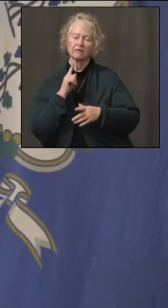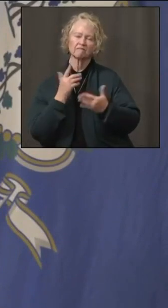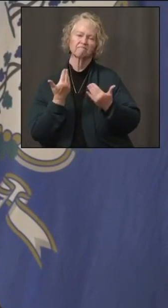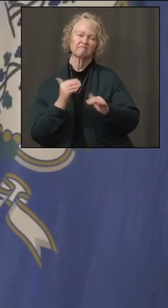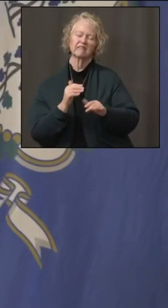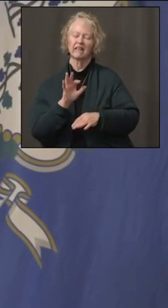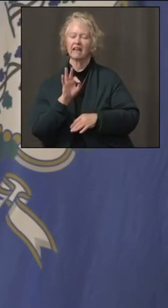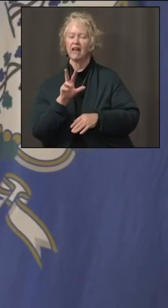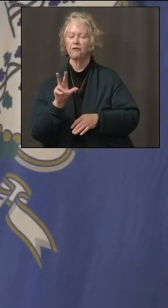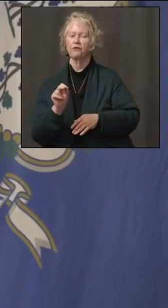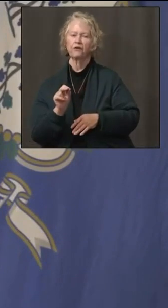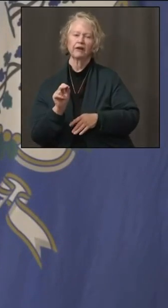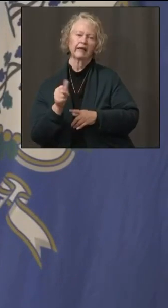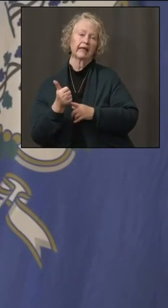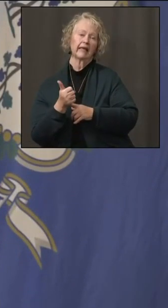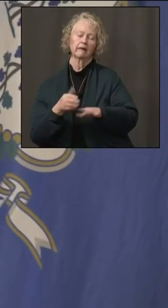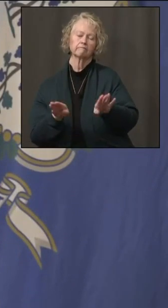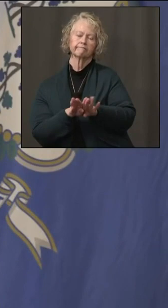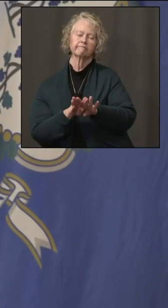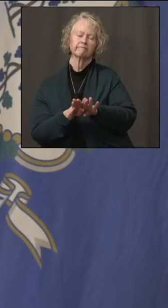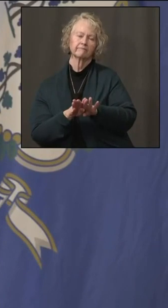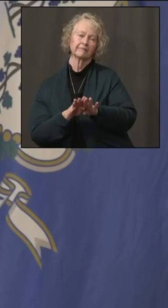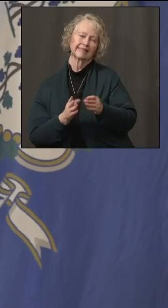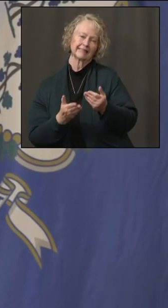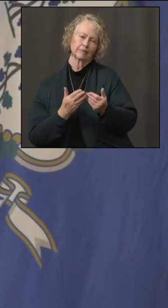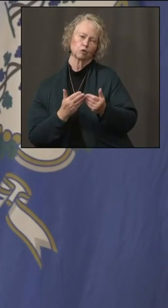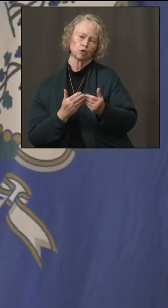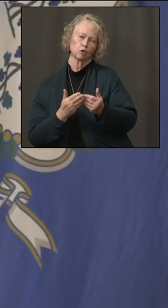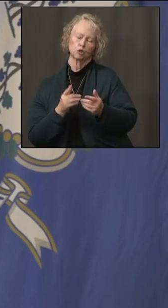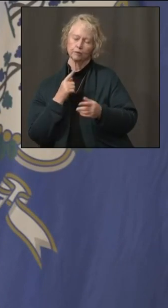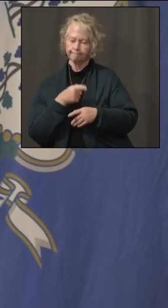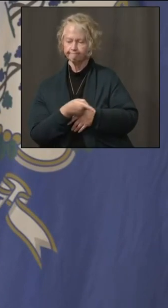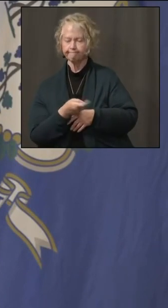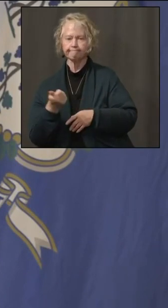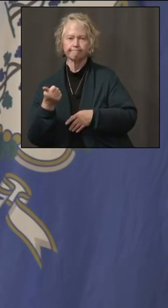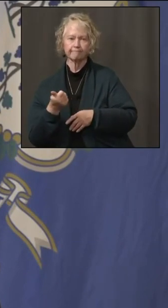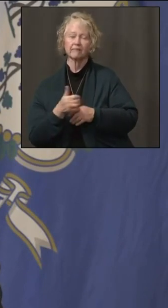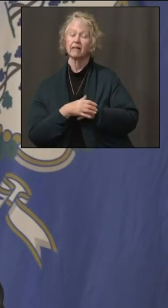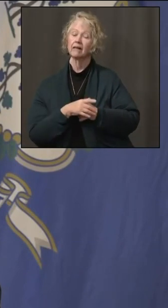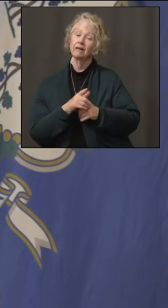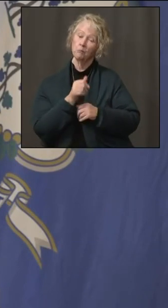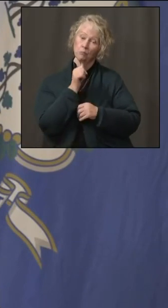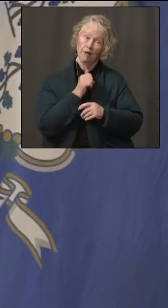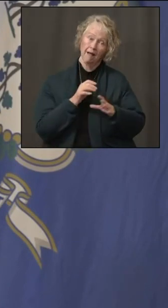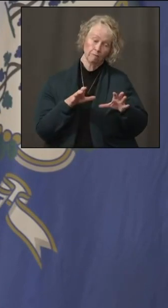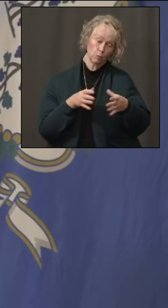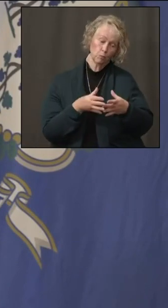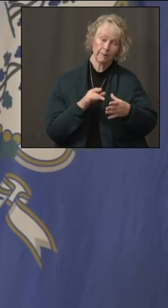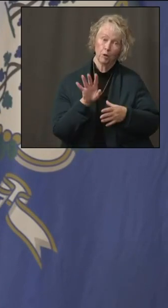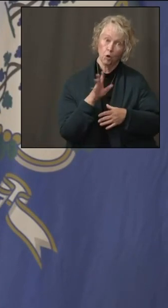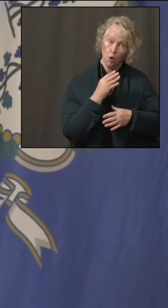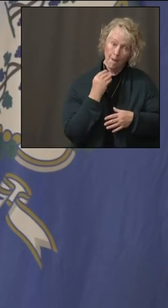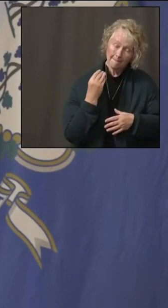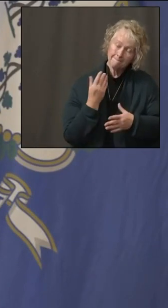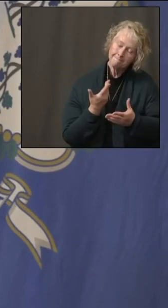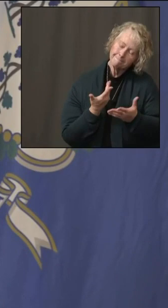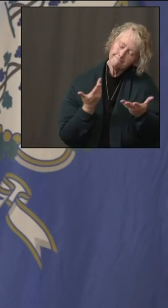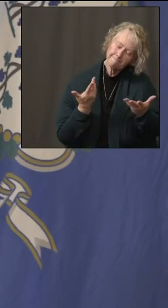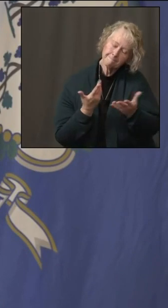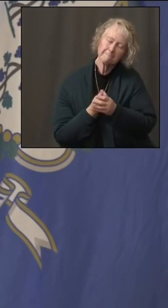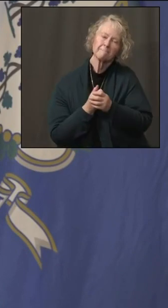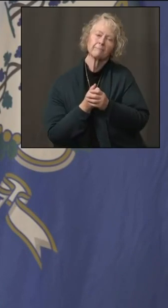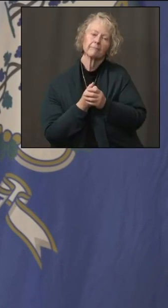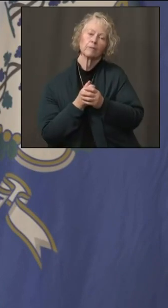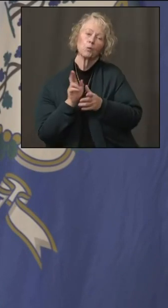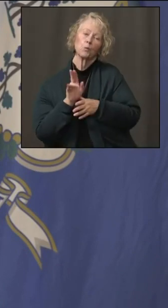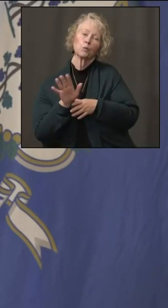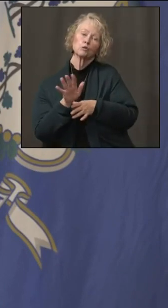'clock close was much easier to enforce. And when it comes to a private gathering at your home, we're just telling you to